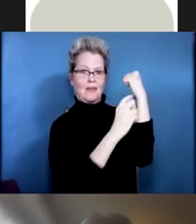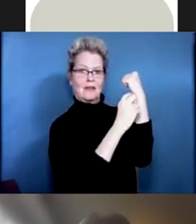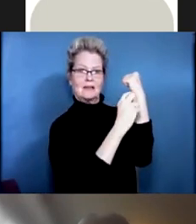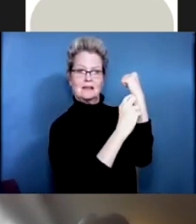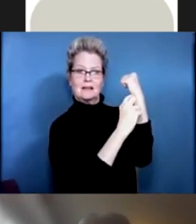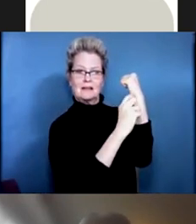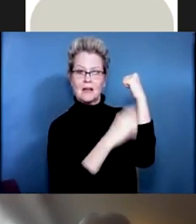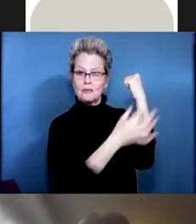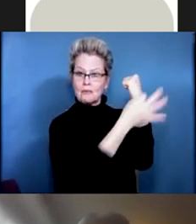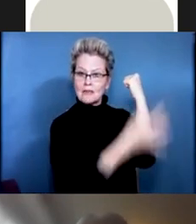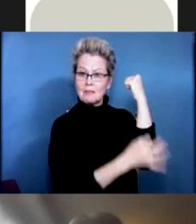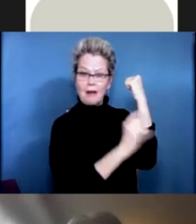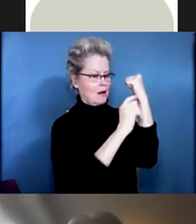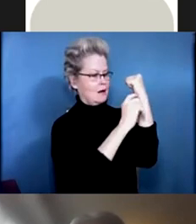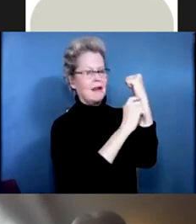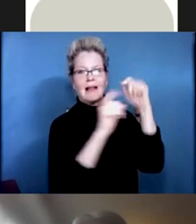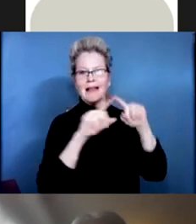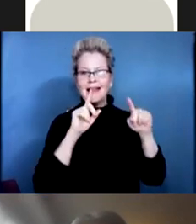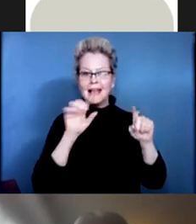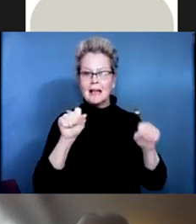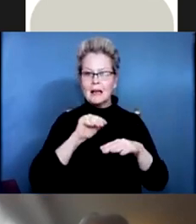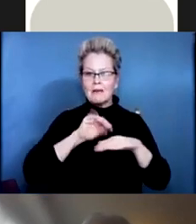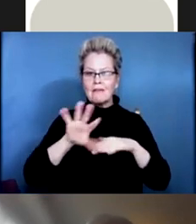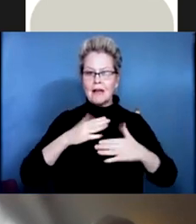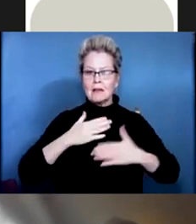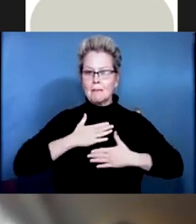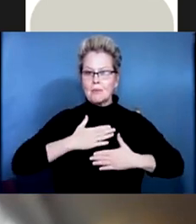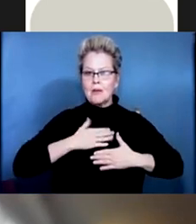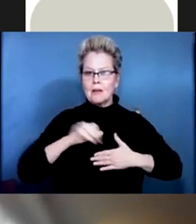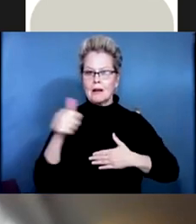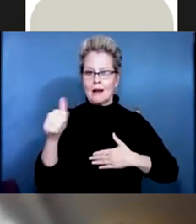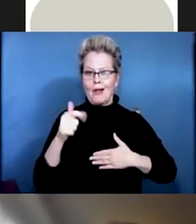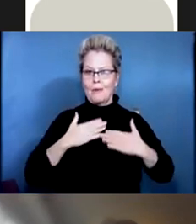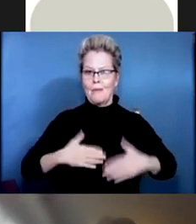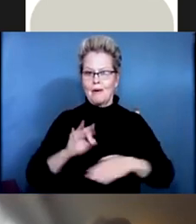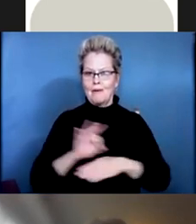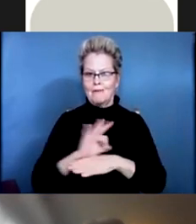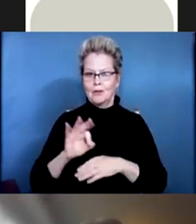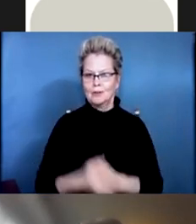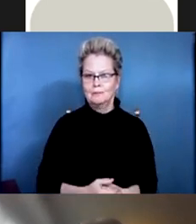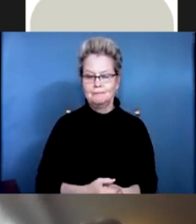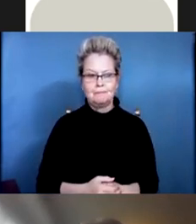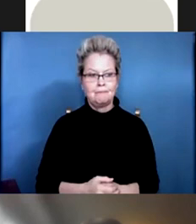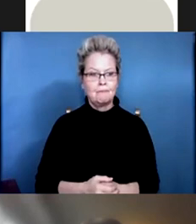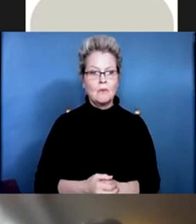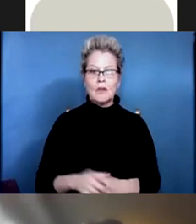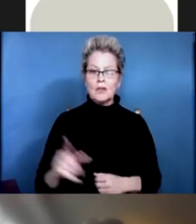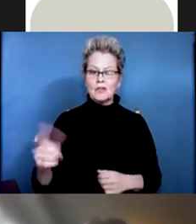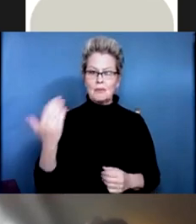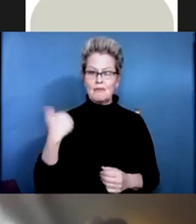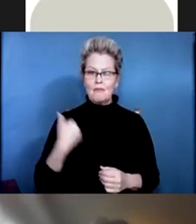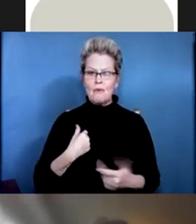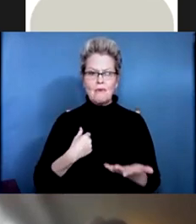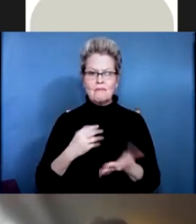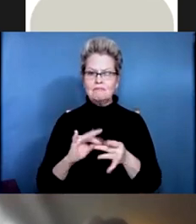end up being on a vent if your injuries high enough. So I mentioned non-traumatic spinal cord injuries.